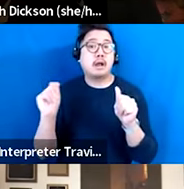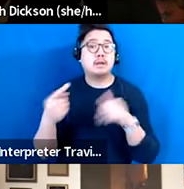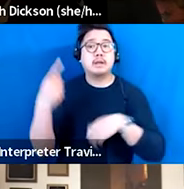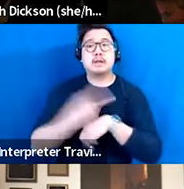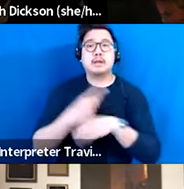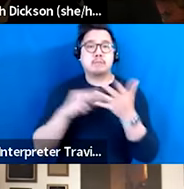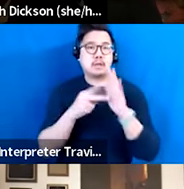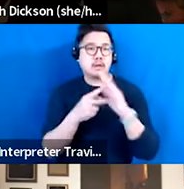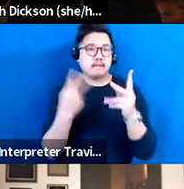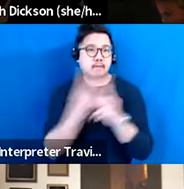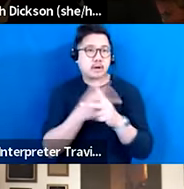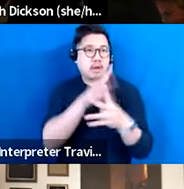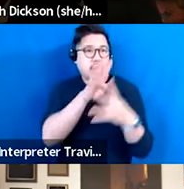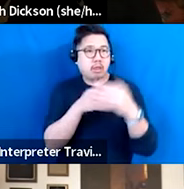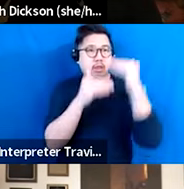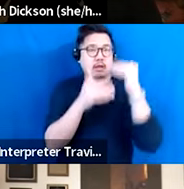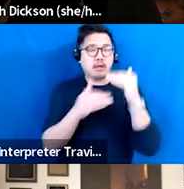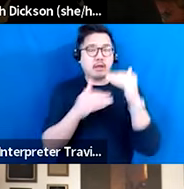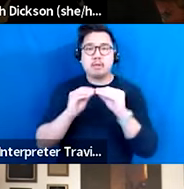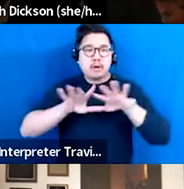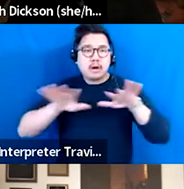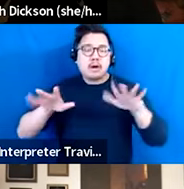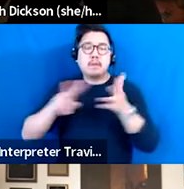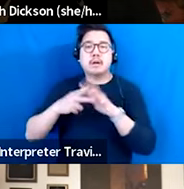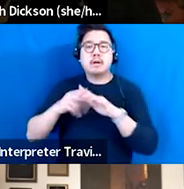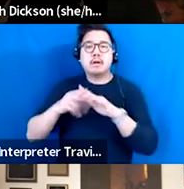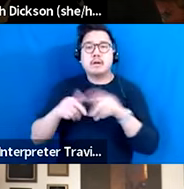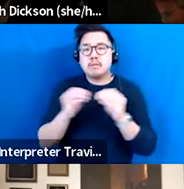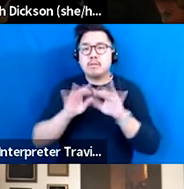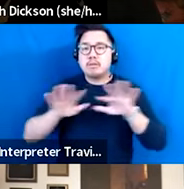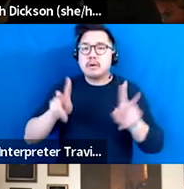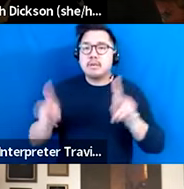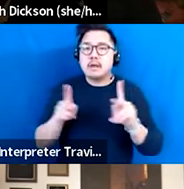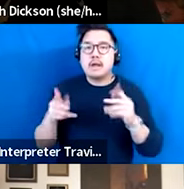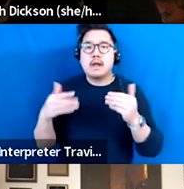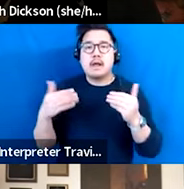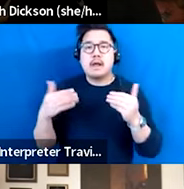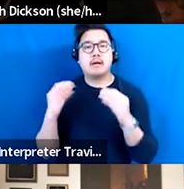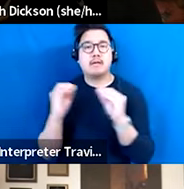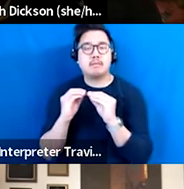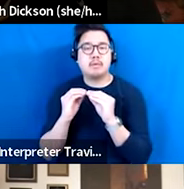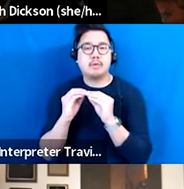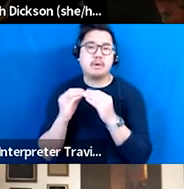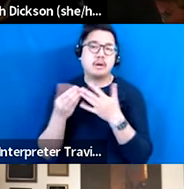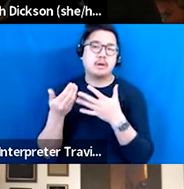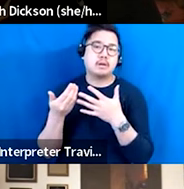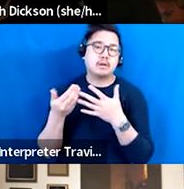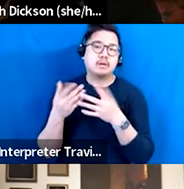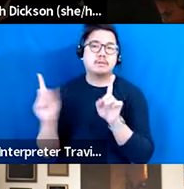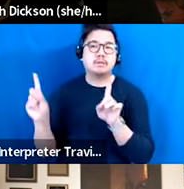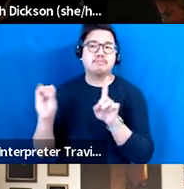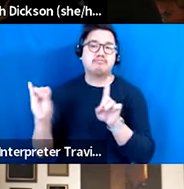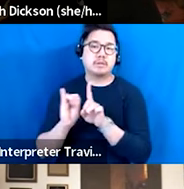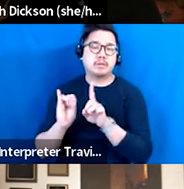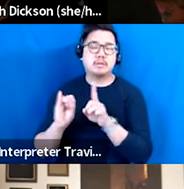That's a process change that makes everybody better. You know, having more understudies, paying actors and writers and